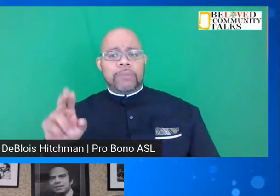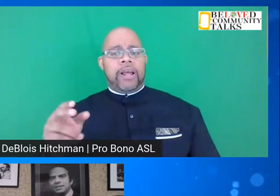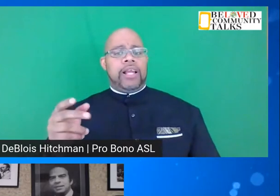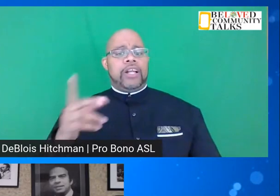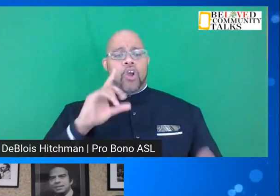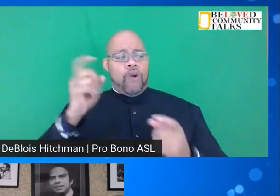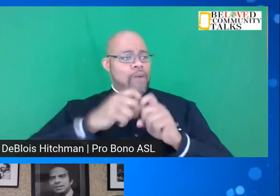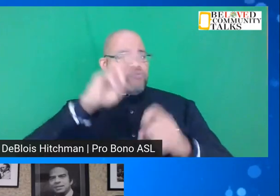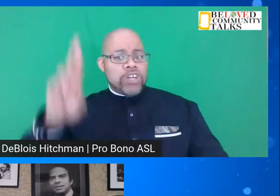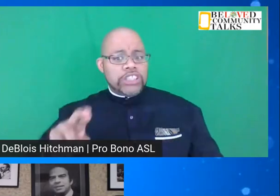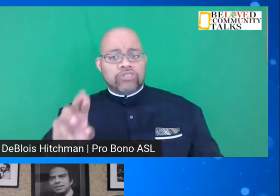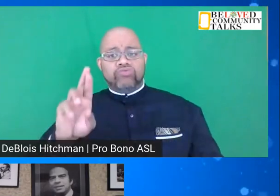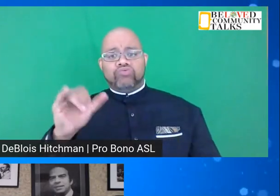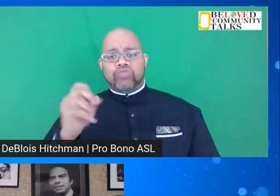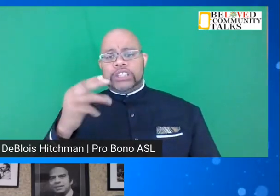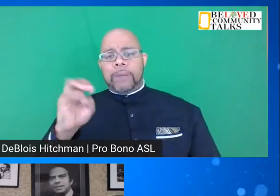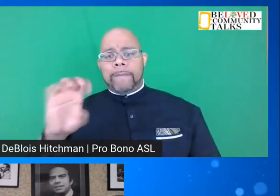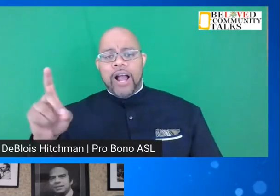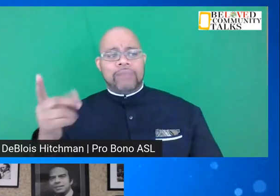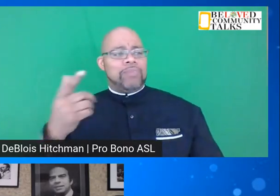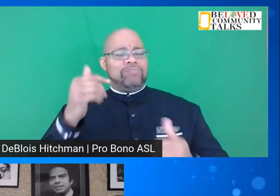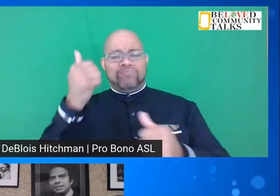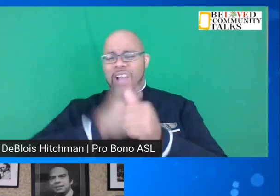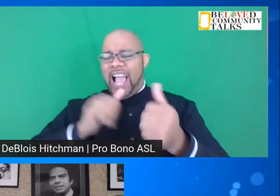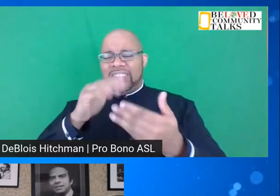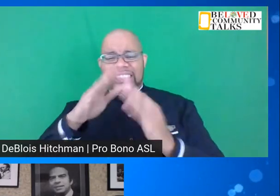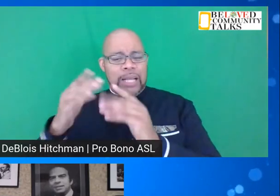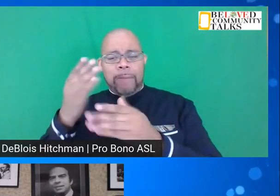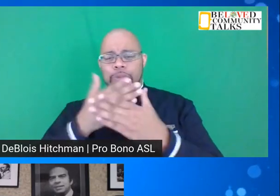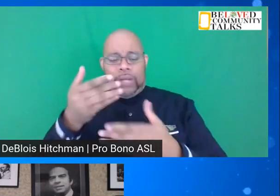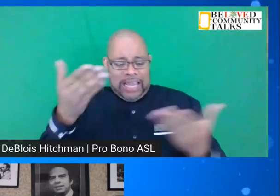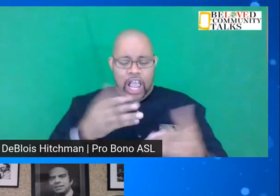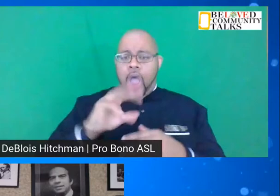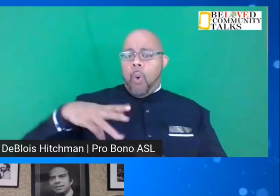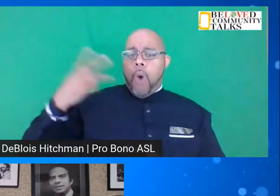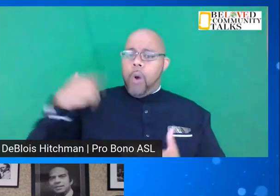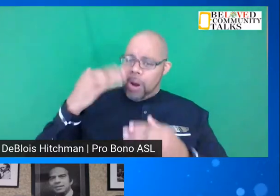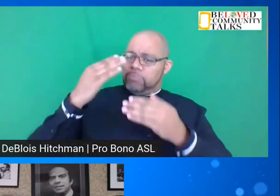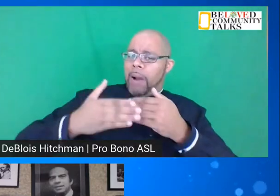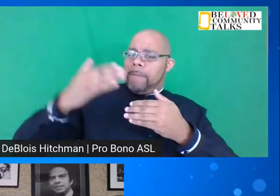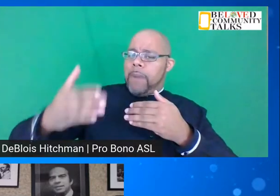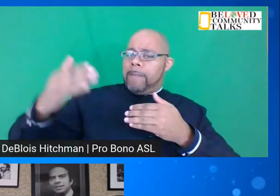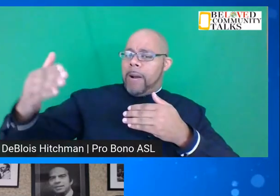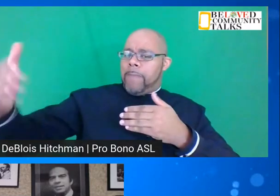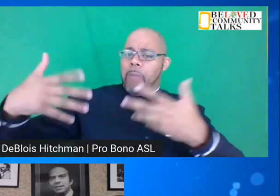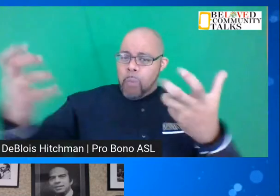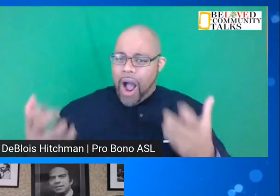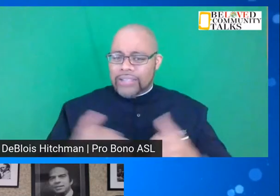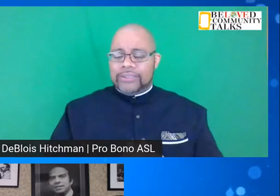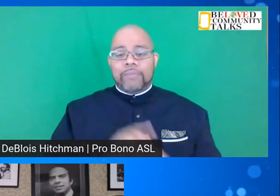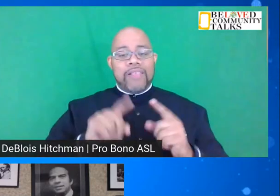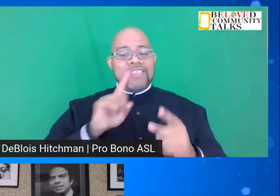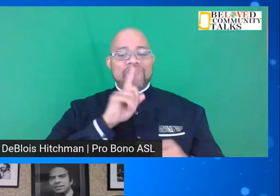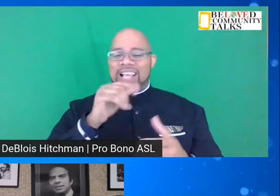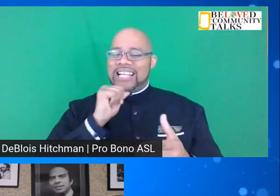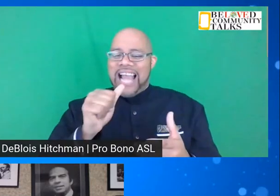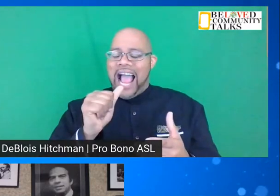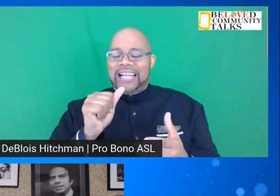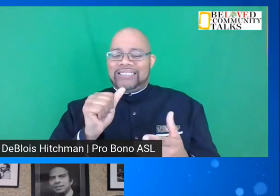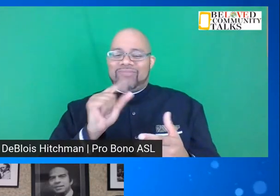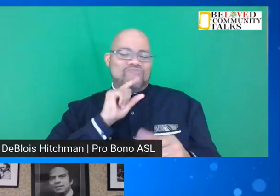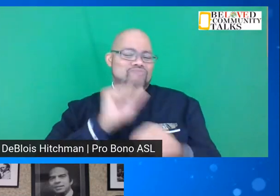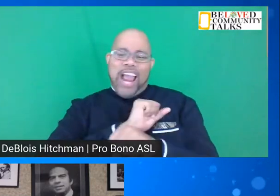on, let's turn out every city between here and Washington. Well, that really wasn't practical,